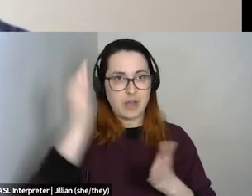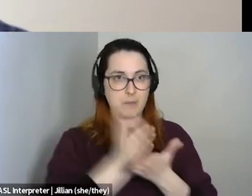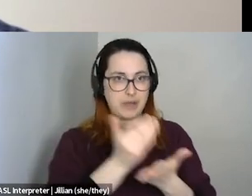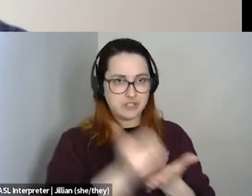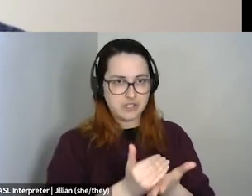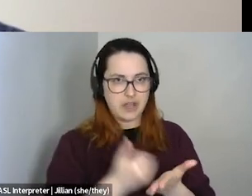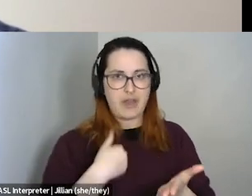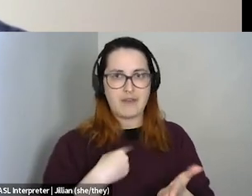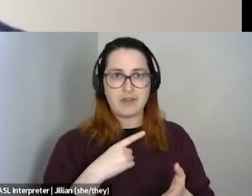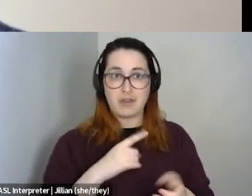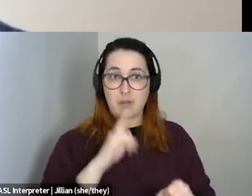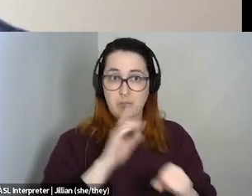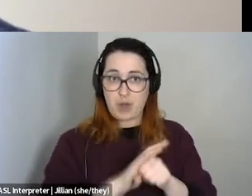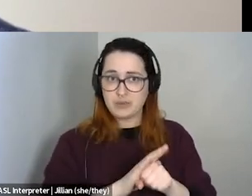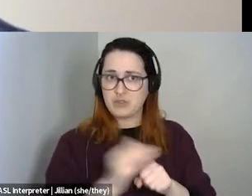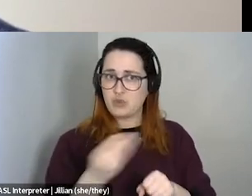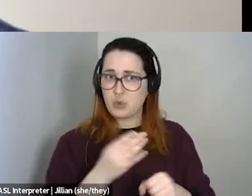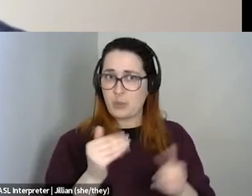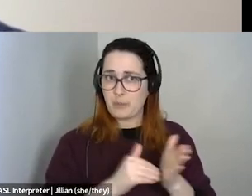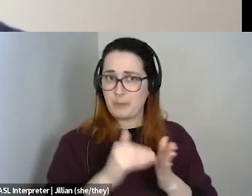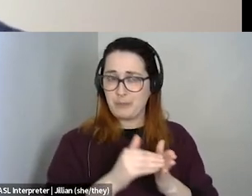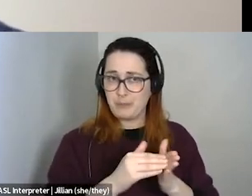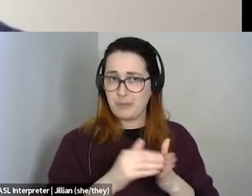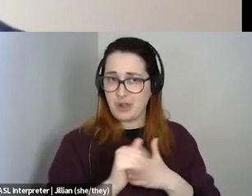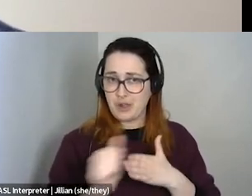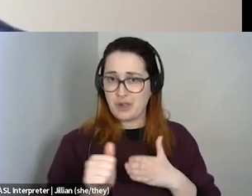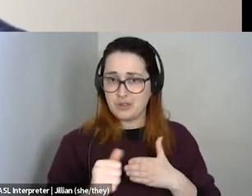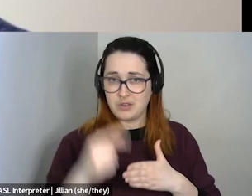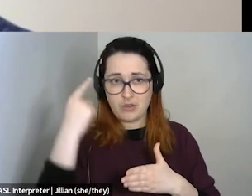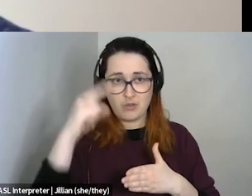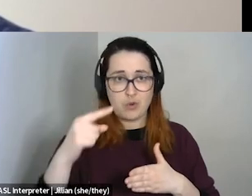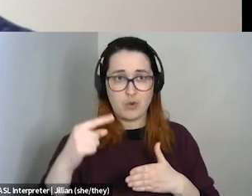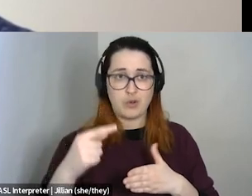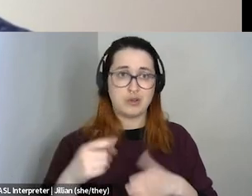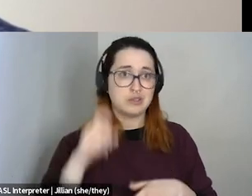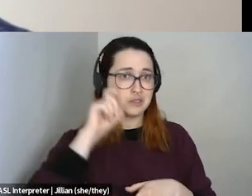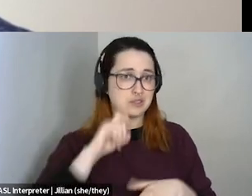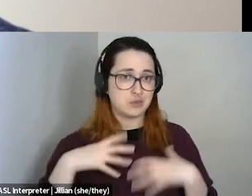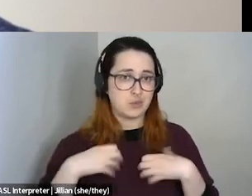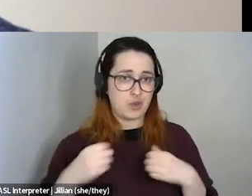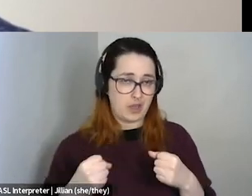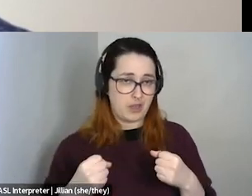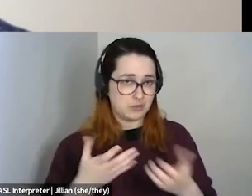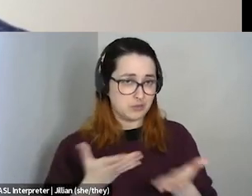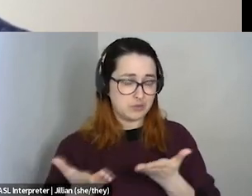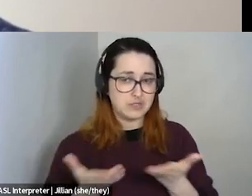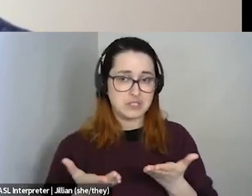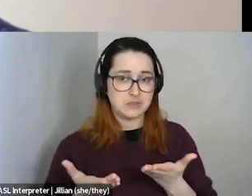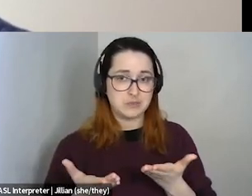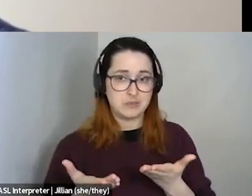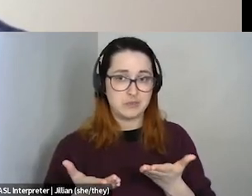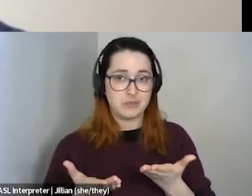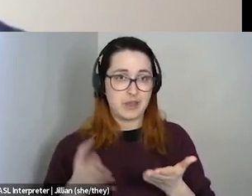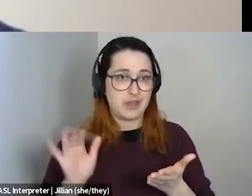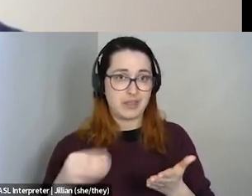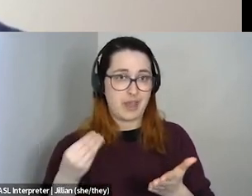a few million dollars to support sexual and reproductive, uh, health services. And, um, none of that funding made its